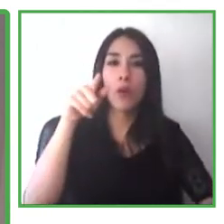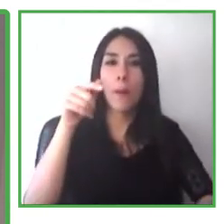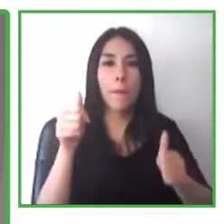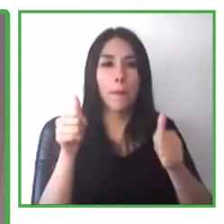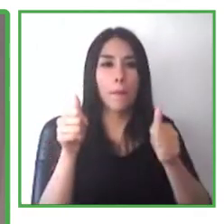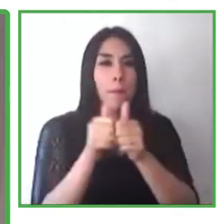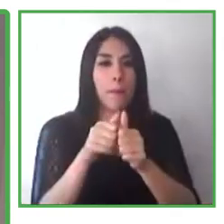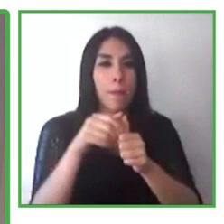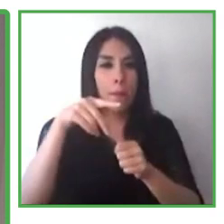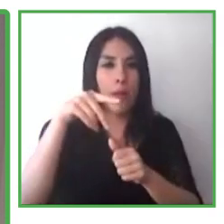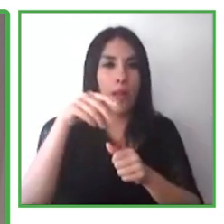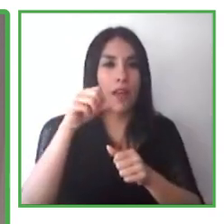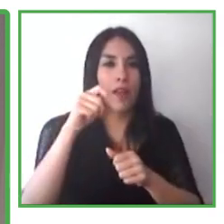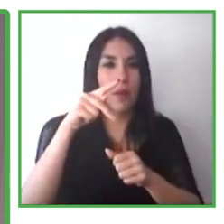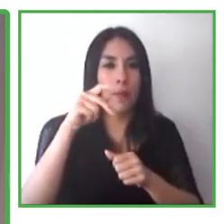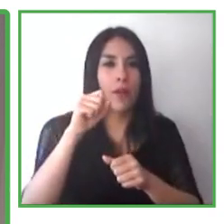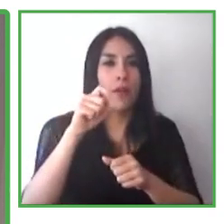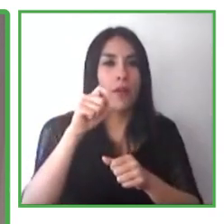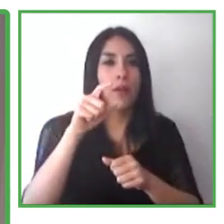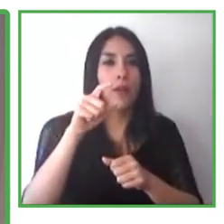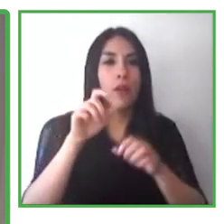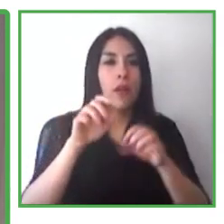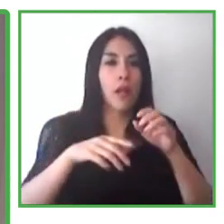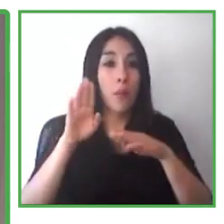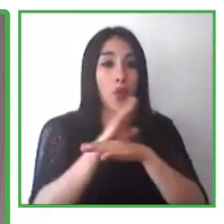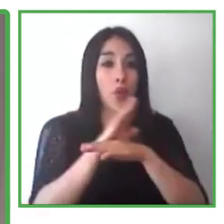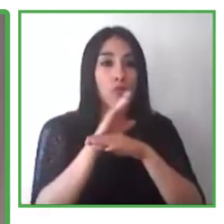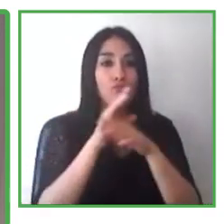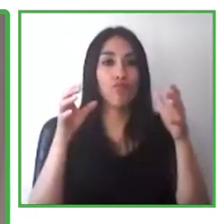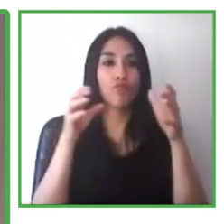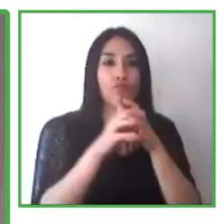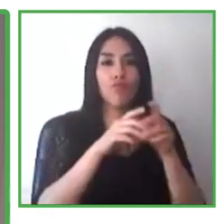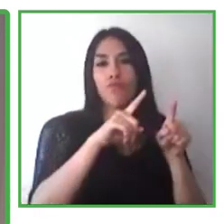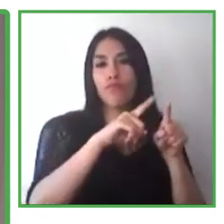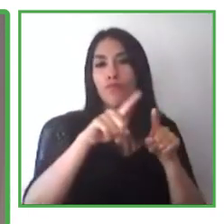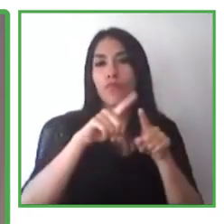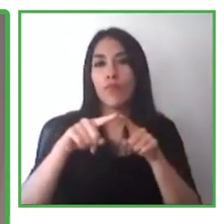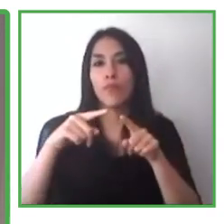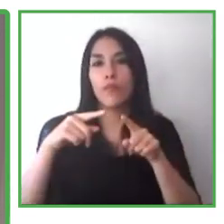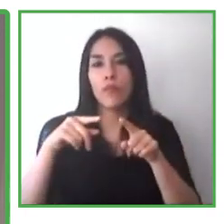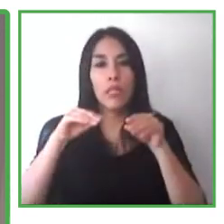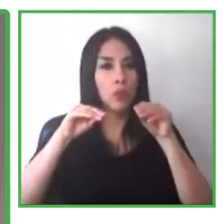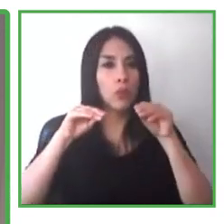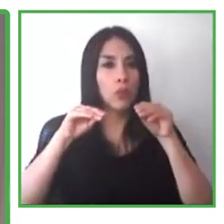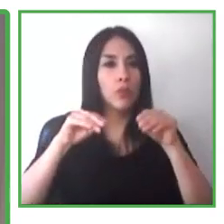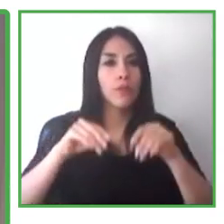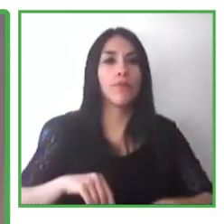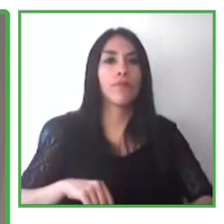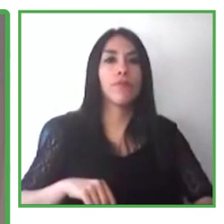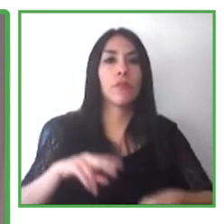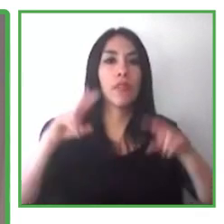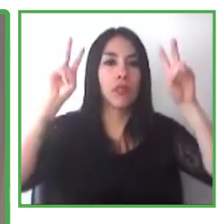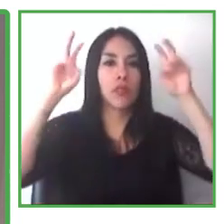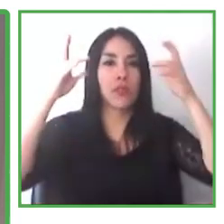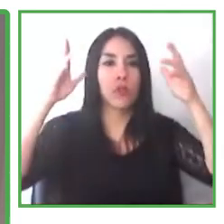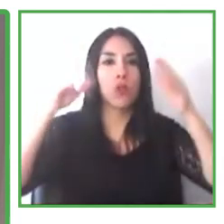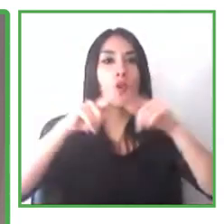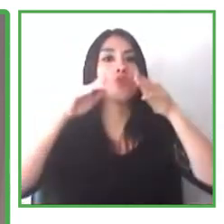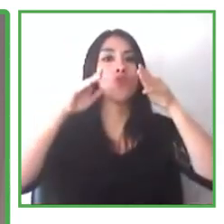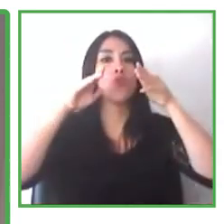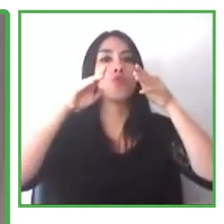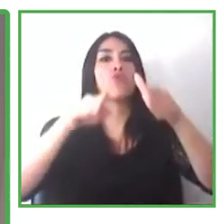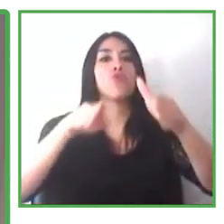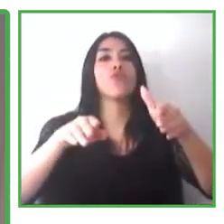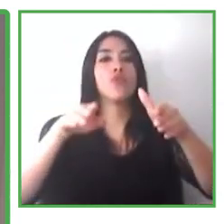who are on the autism spectrum and do amazing work. They deploy about 140